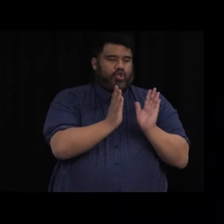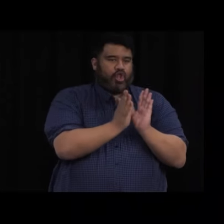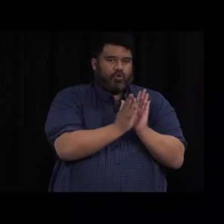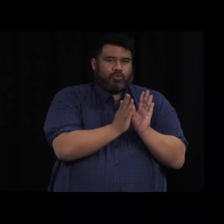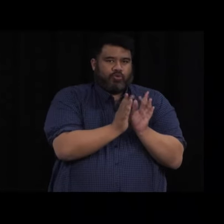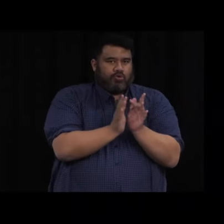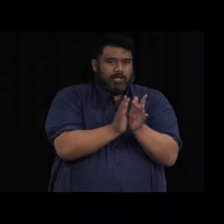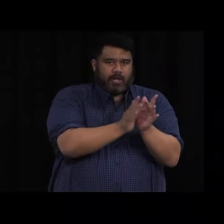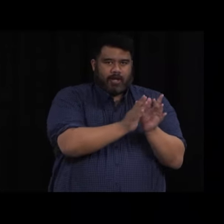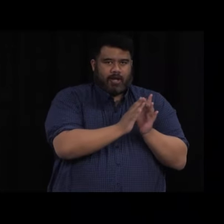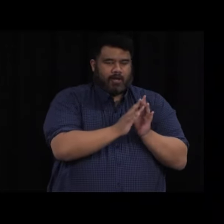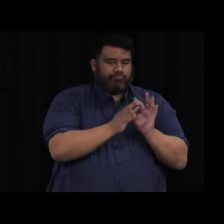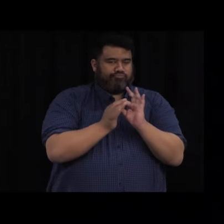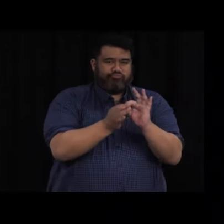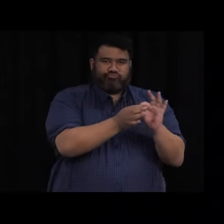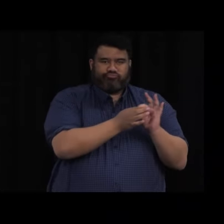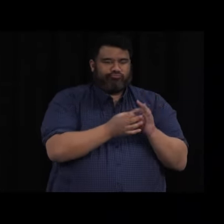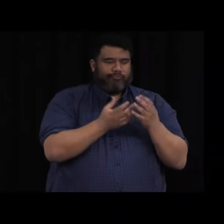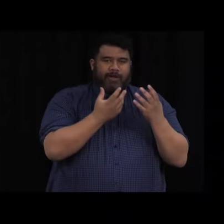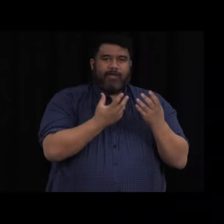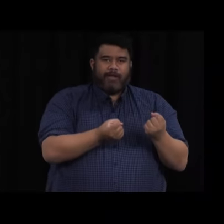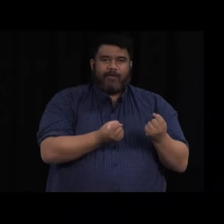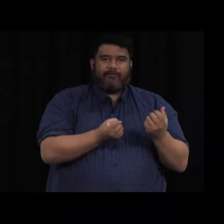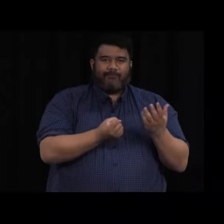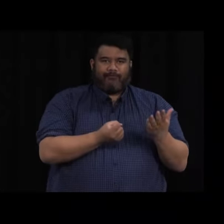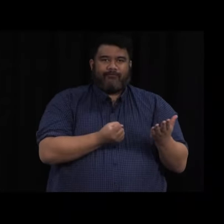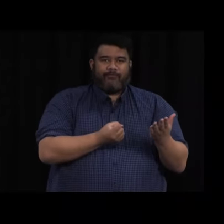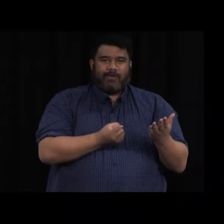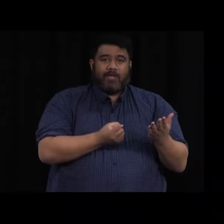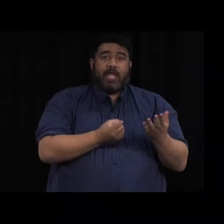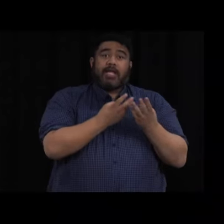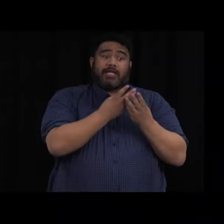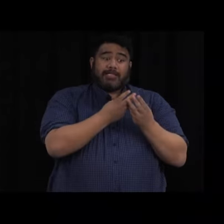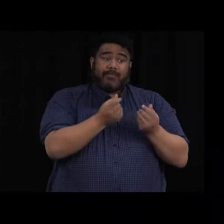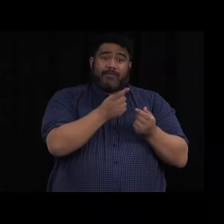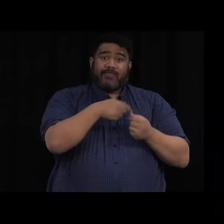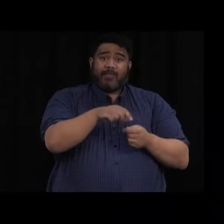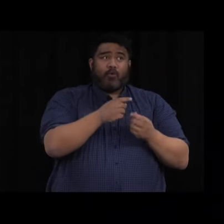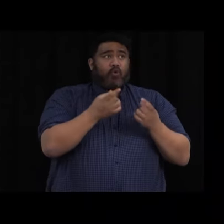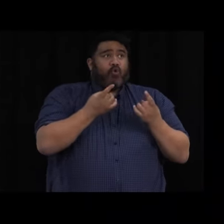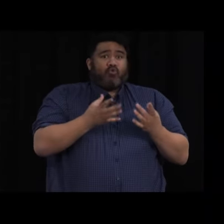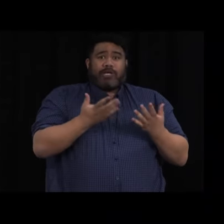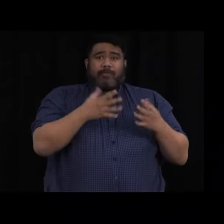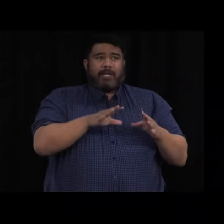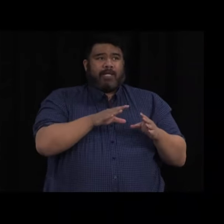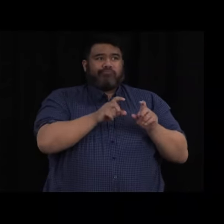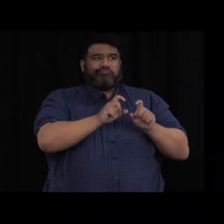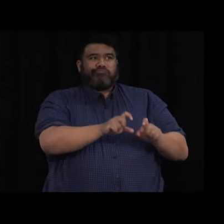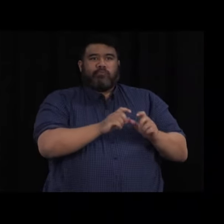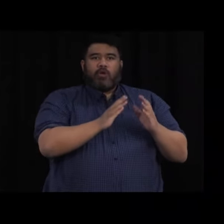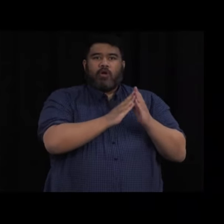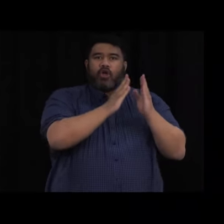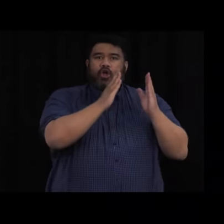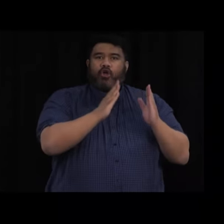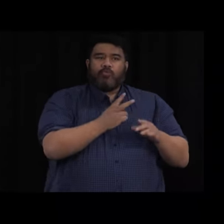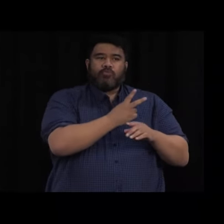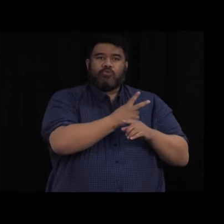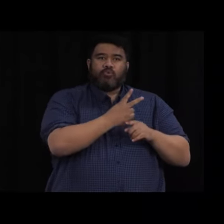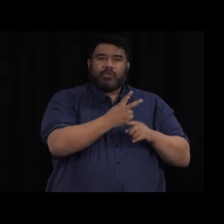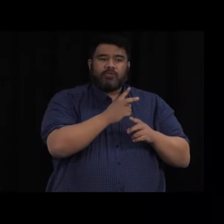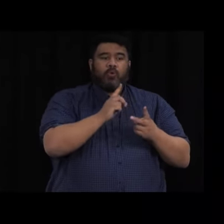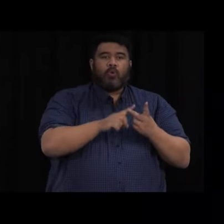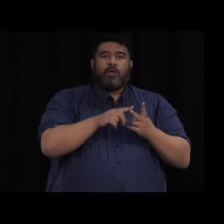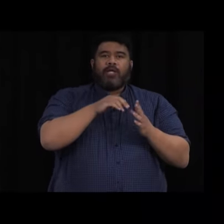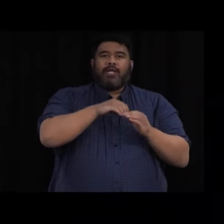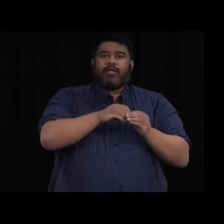of existing cases, and many of them have been isolating throughout their infectious period, either at home or in an